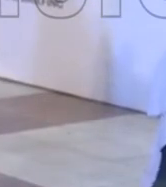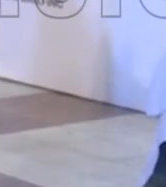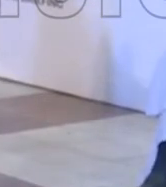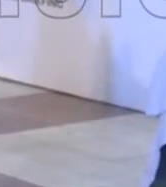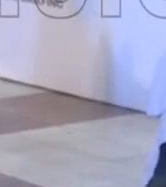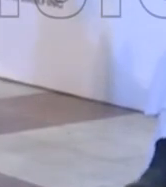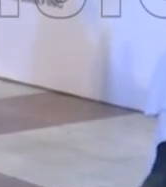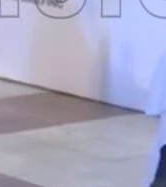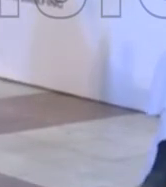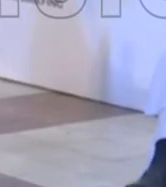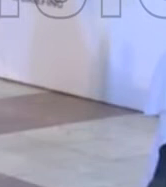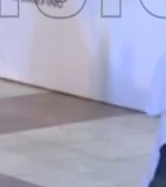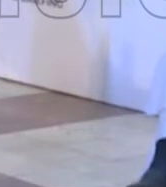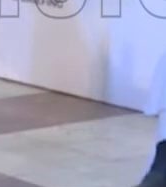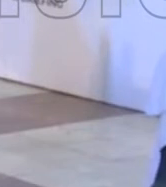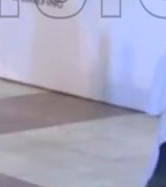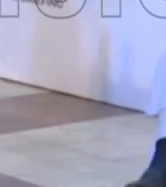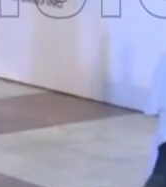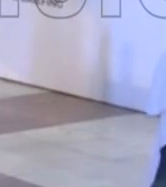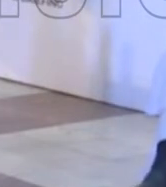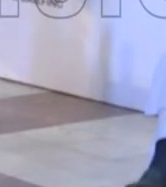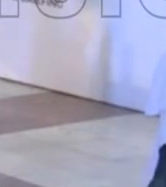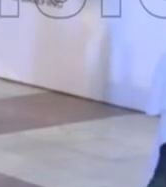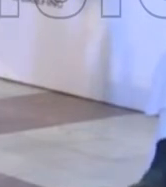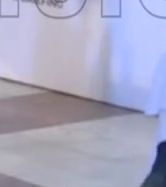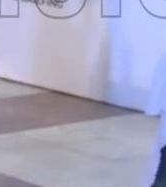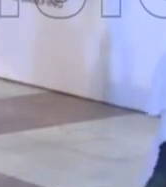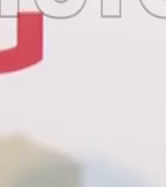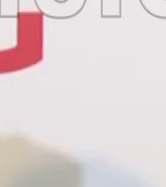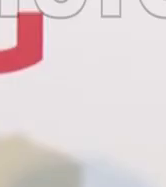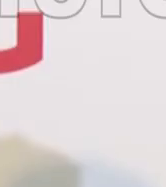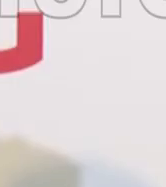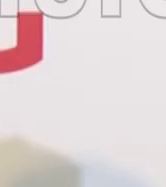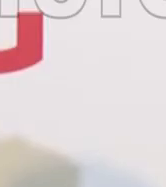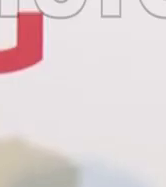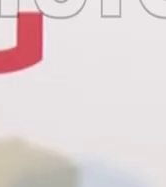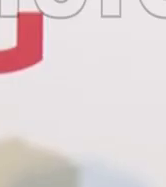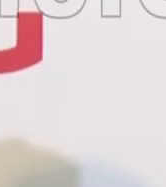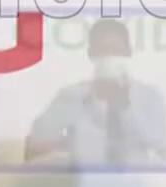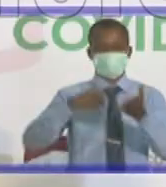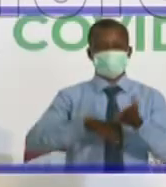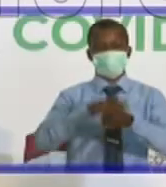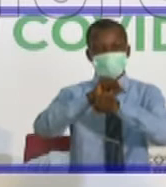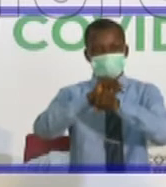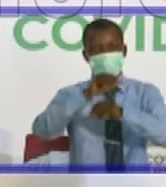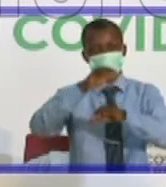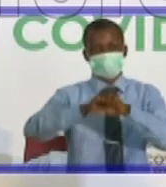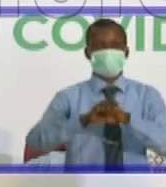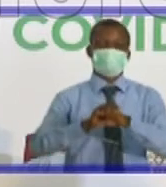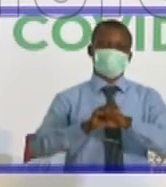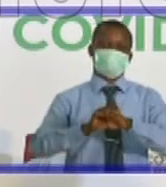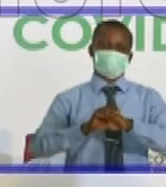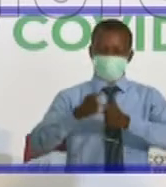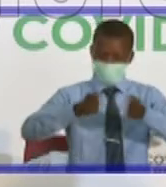My comments will be very brief. Last week I mentioned that we are working on new case management guidelines.